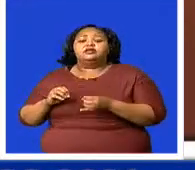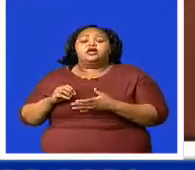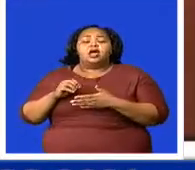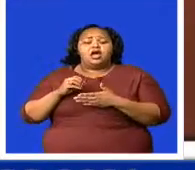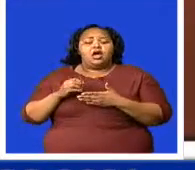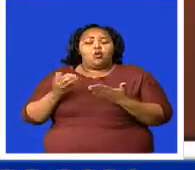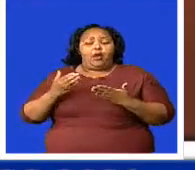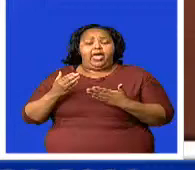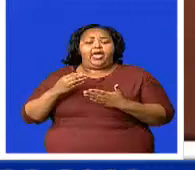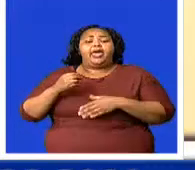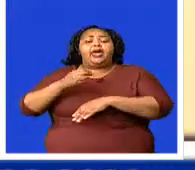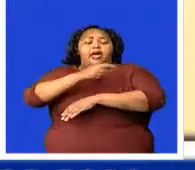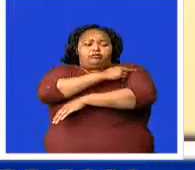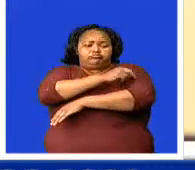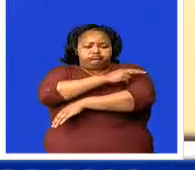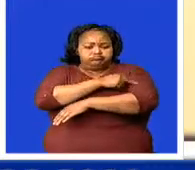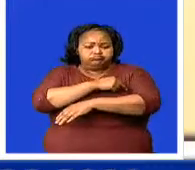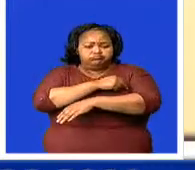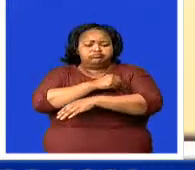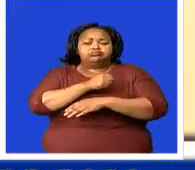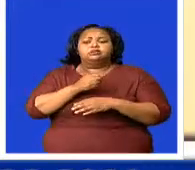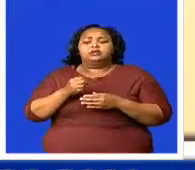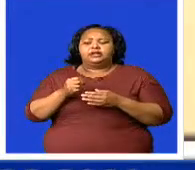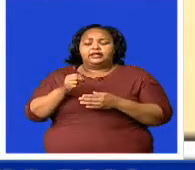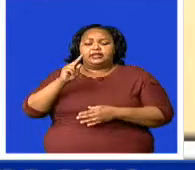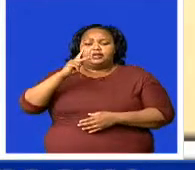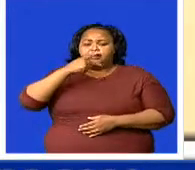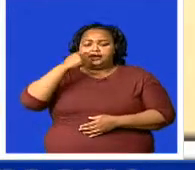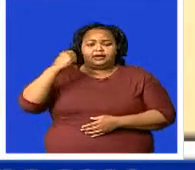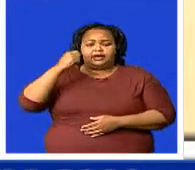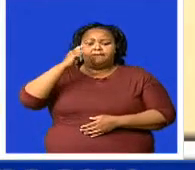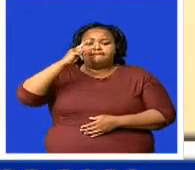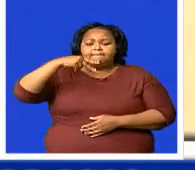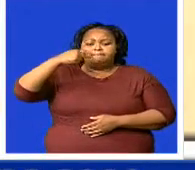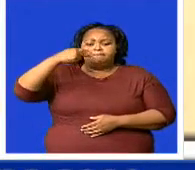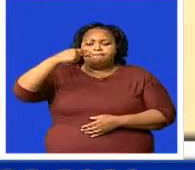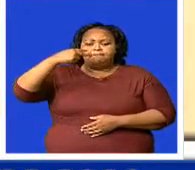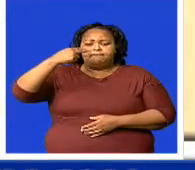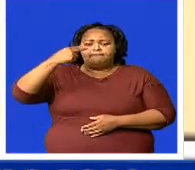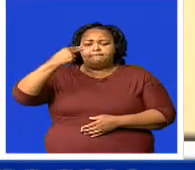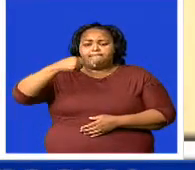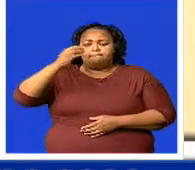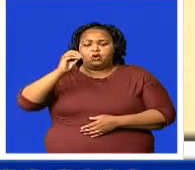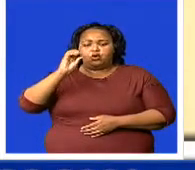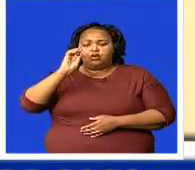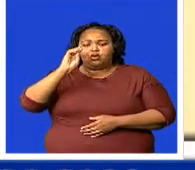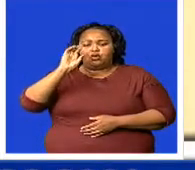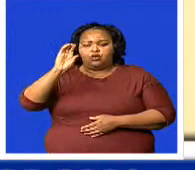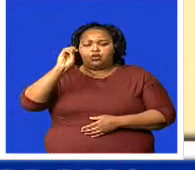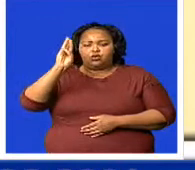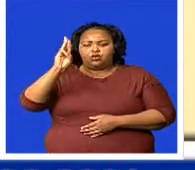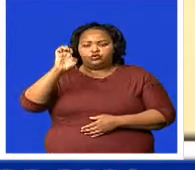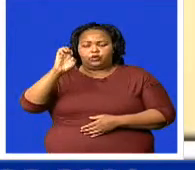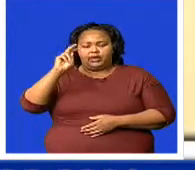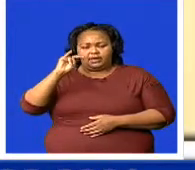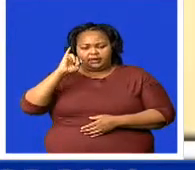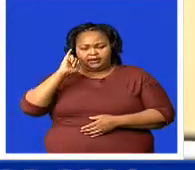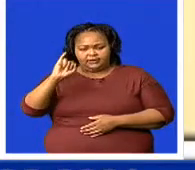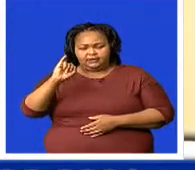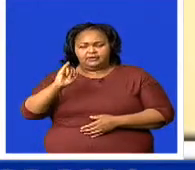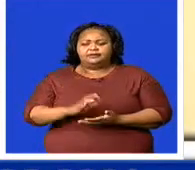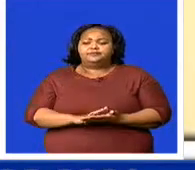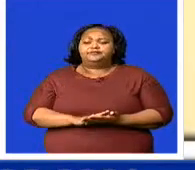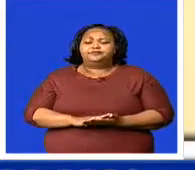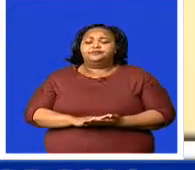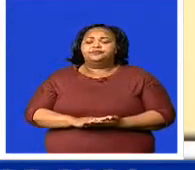I therefore pledge my support to the office of the Ministry of Health Director